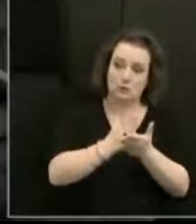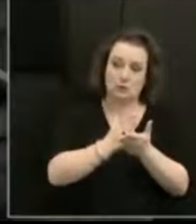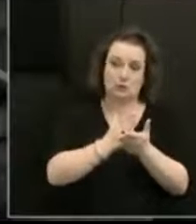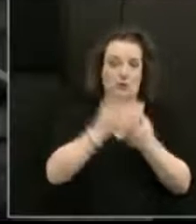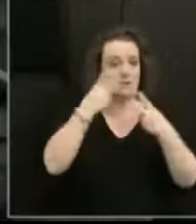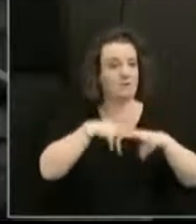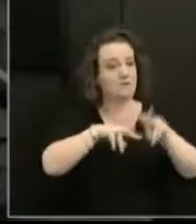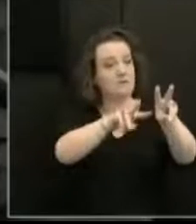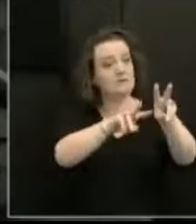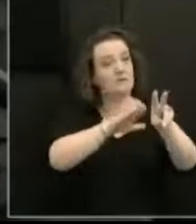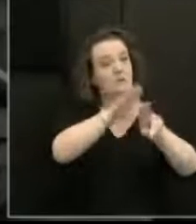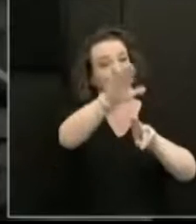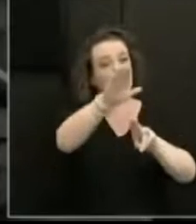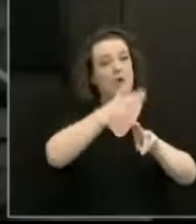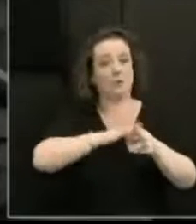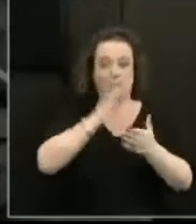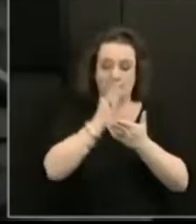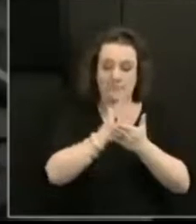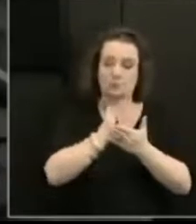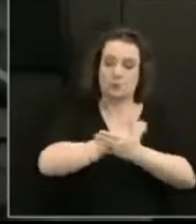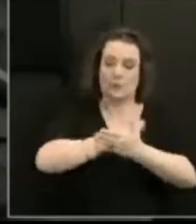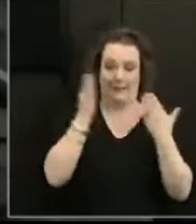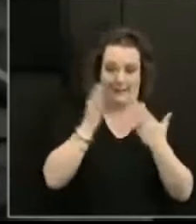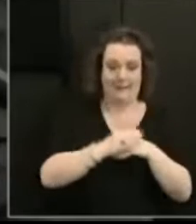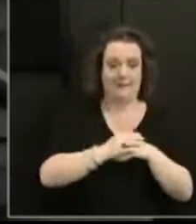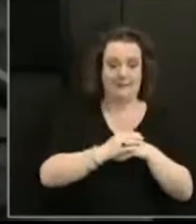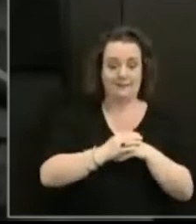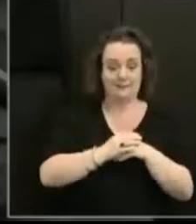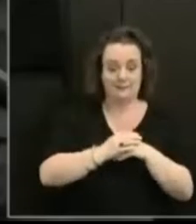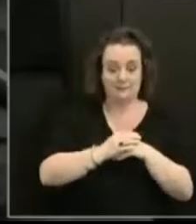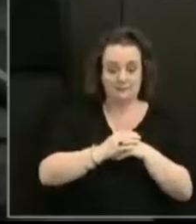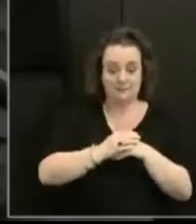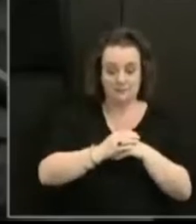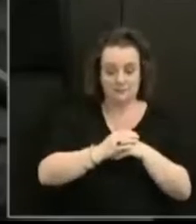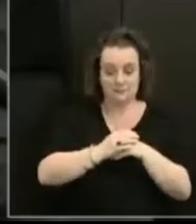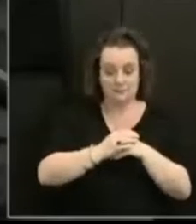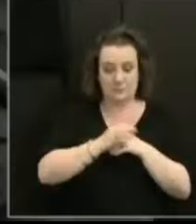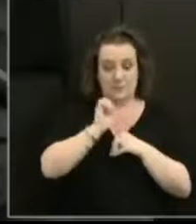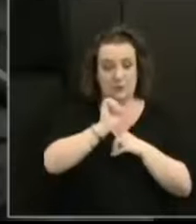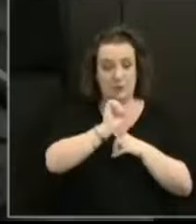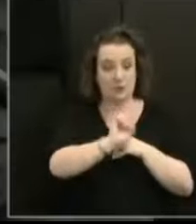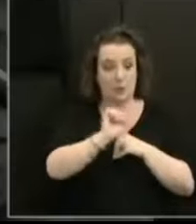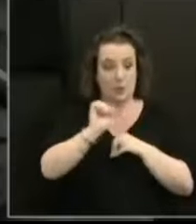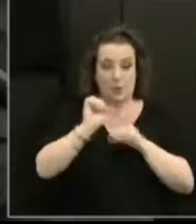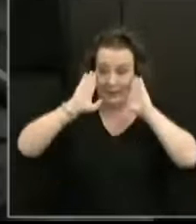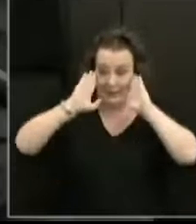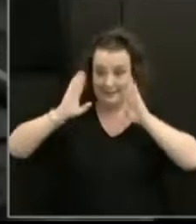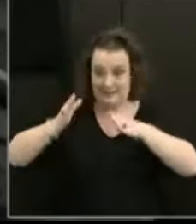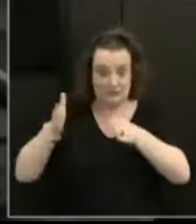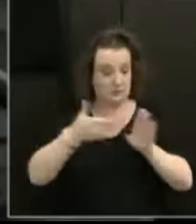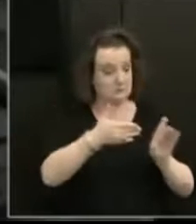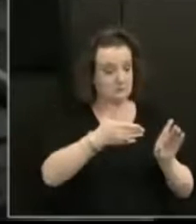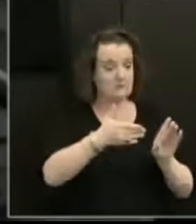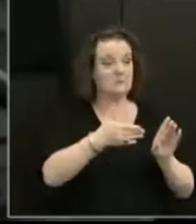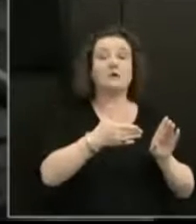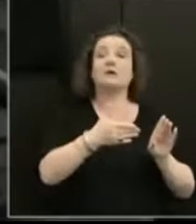vision for the future. To assist you in doing so, I direct your attention to relevant jurisprudence of